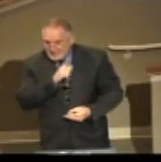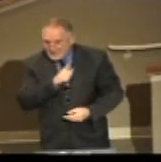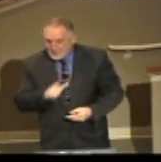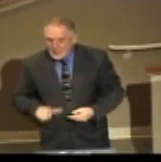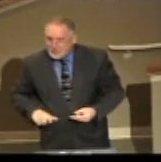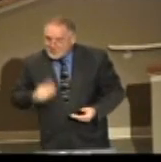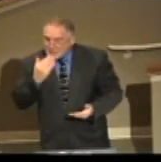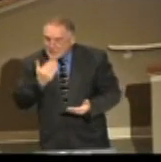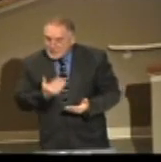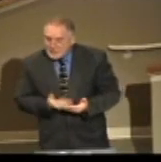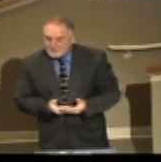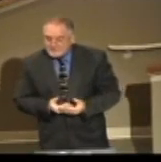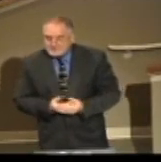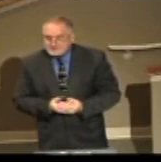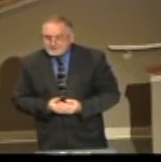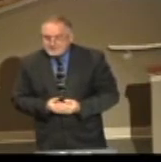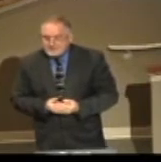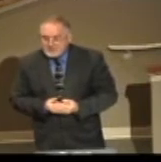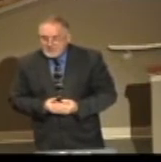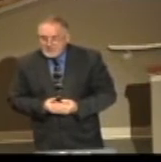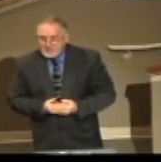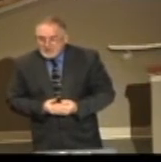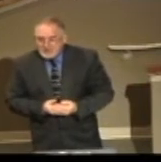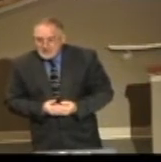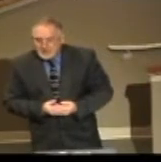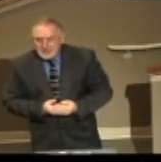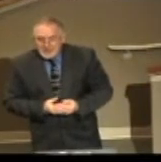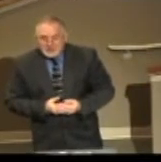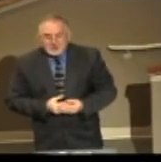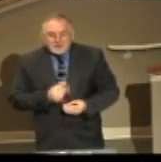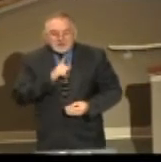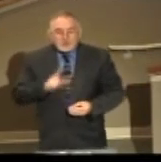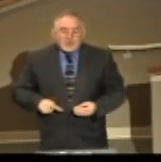One more thing. Just two more. Taste and see that the Lord is good in service.